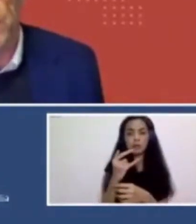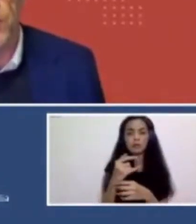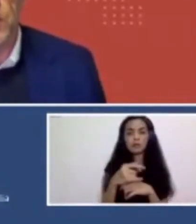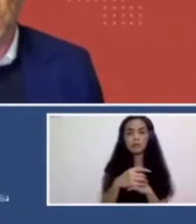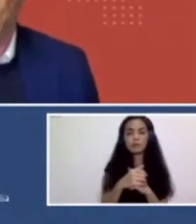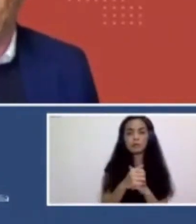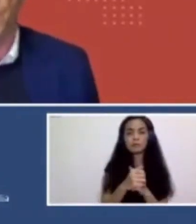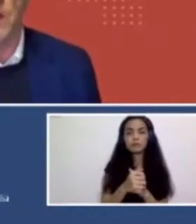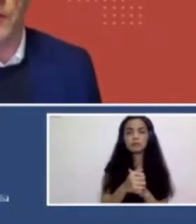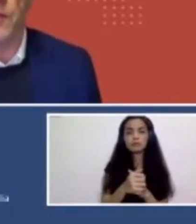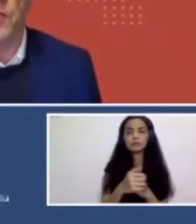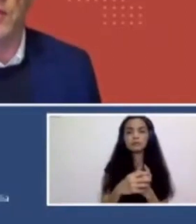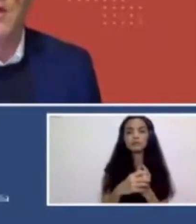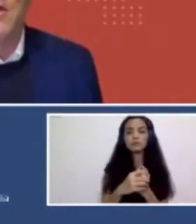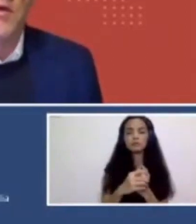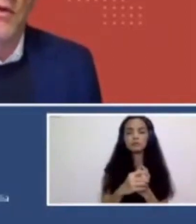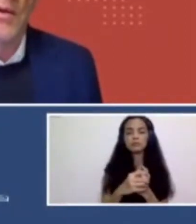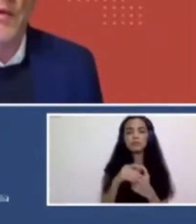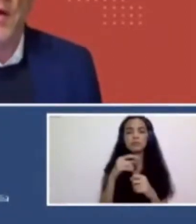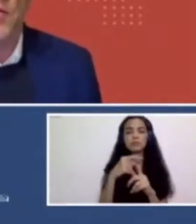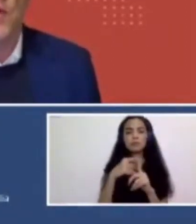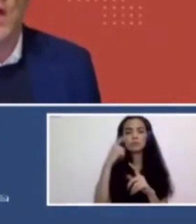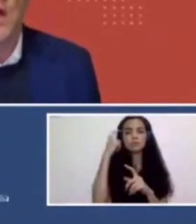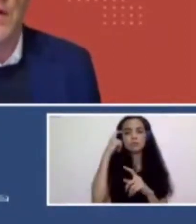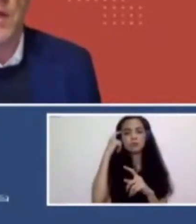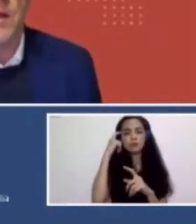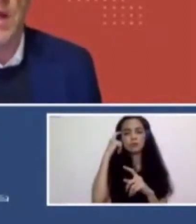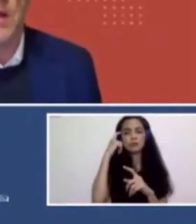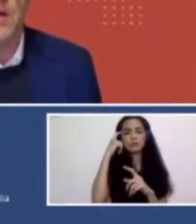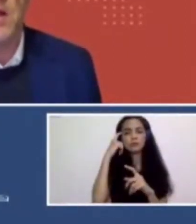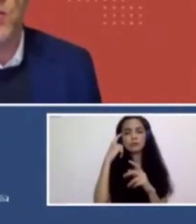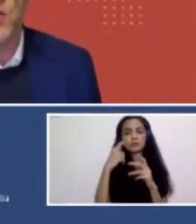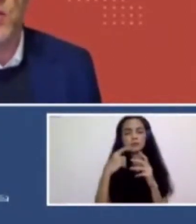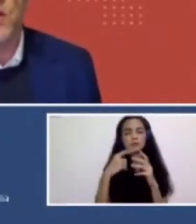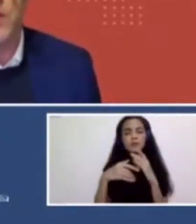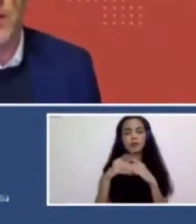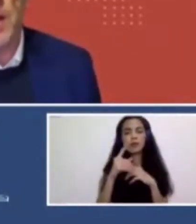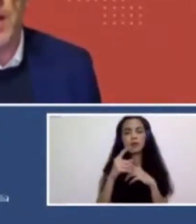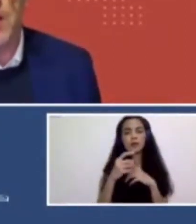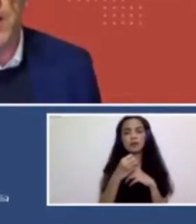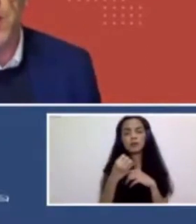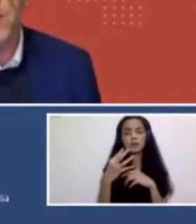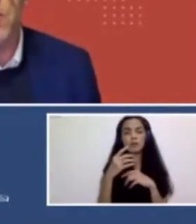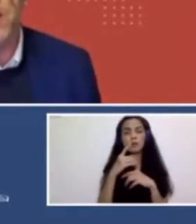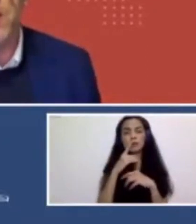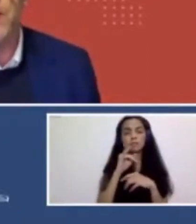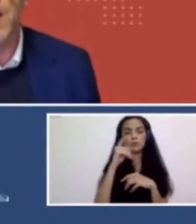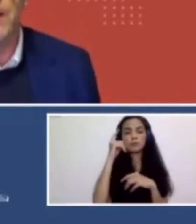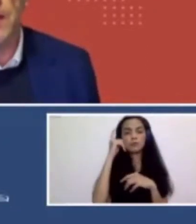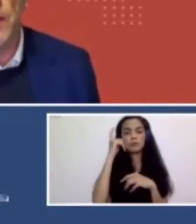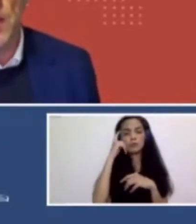something where, where, we're kind of always thinking through. And, you know, some of our artists like Nick Mangum, his work is really about climate